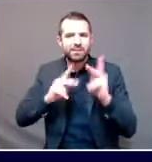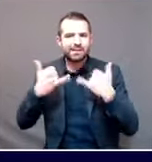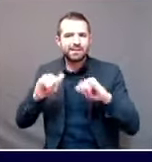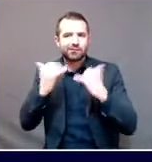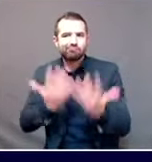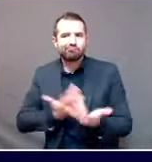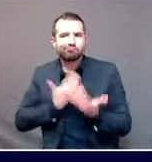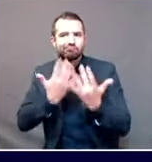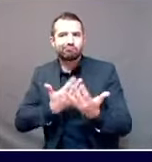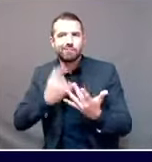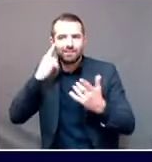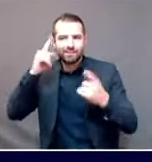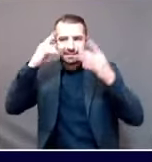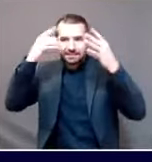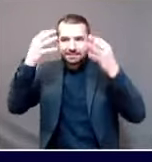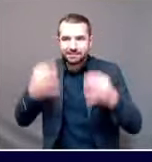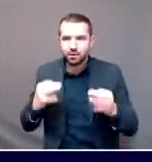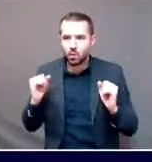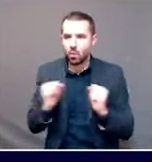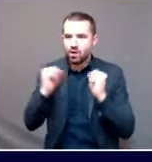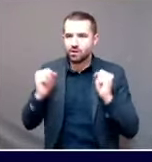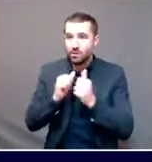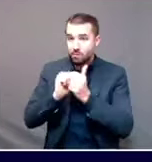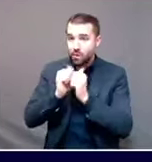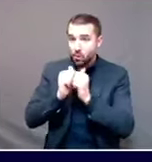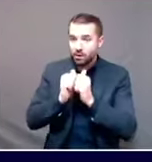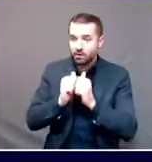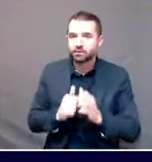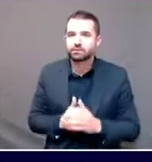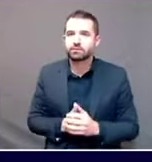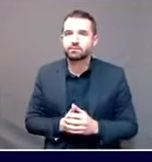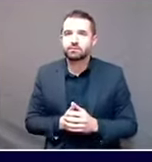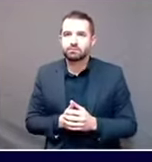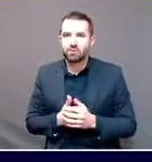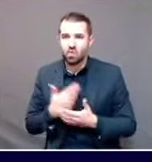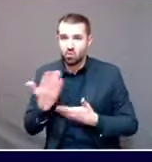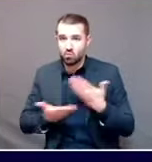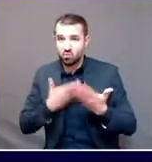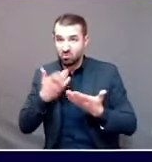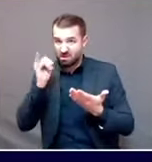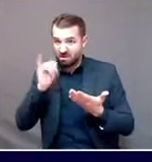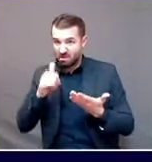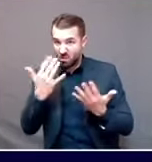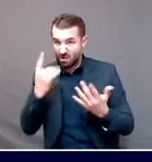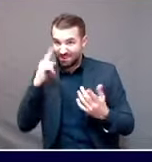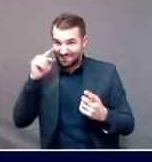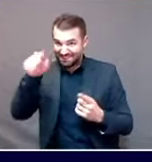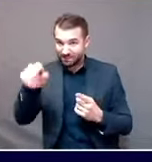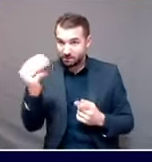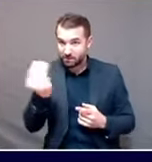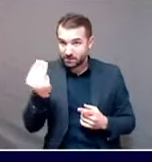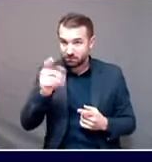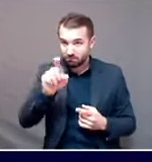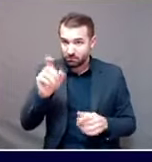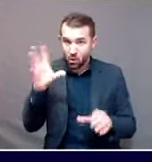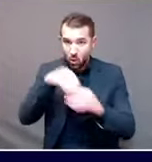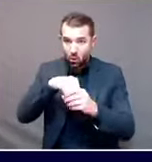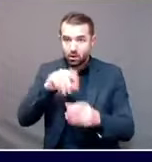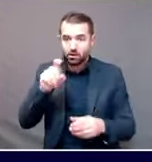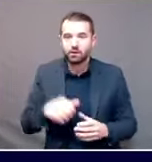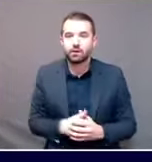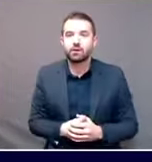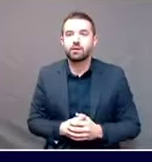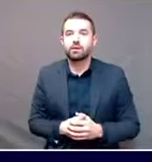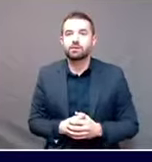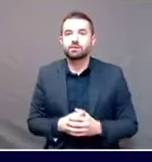I think we're announcing our sports today because we really want to make sure to the previous question. There is a schedule